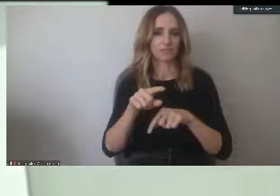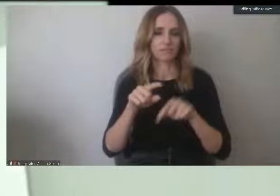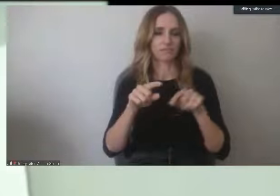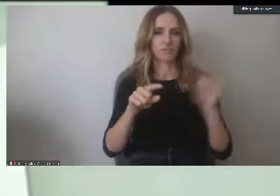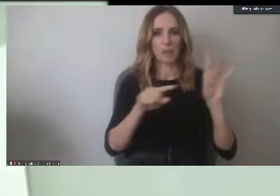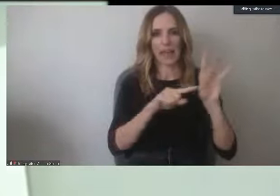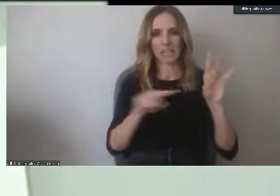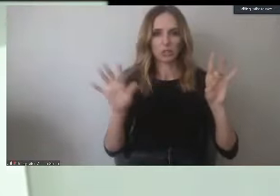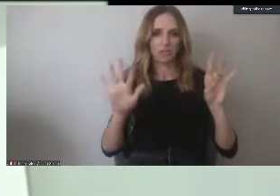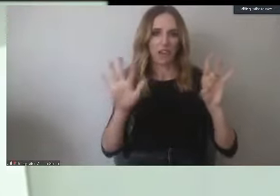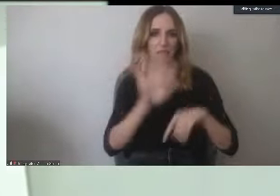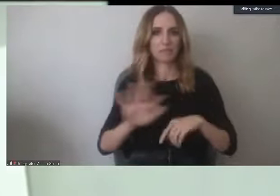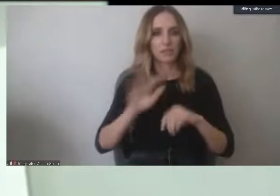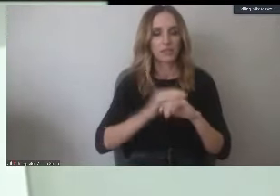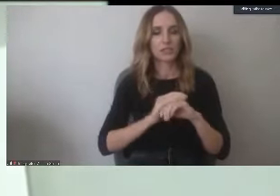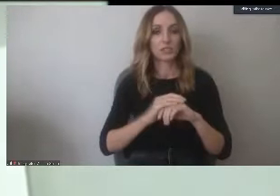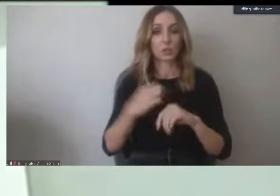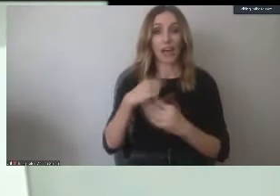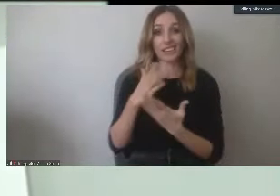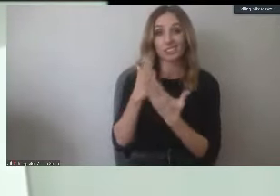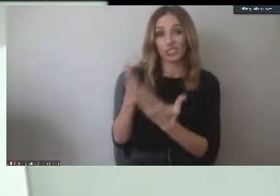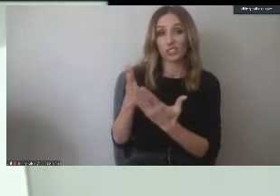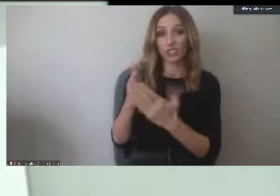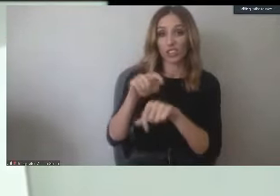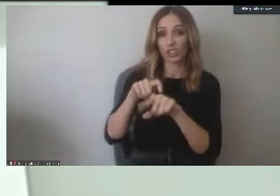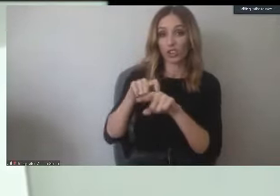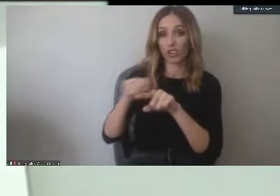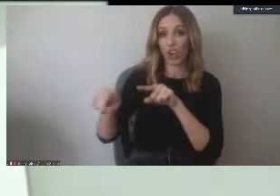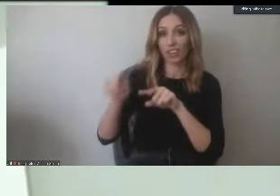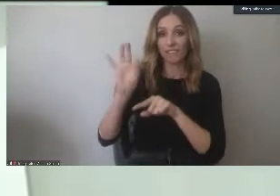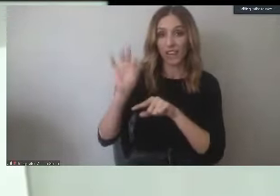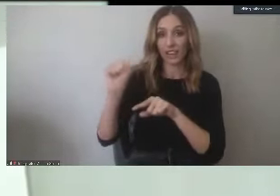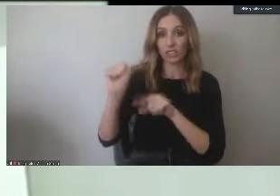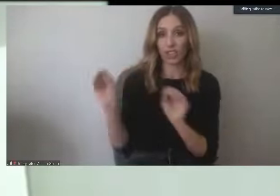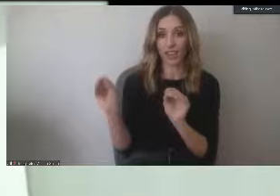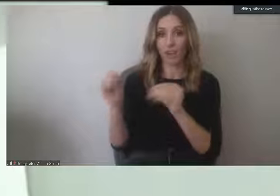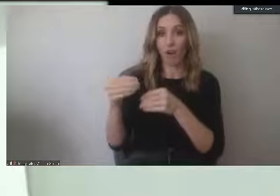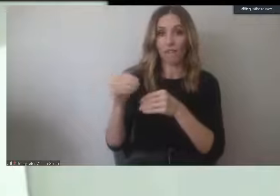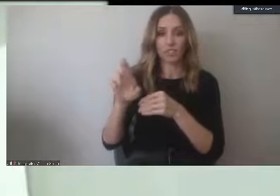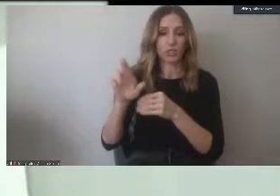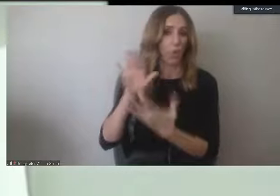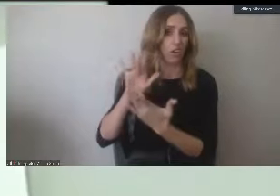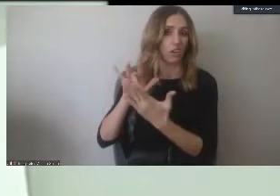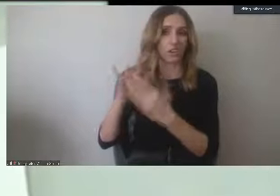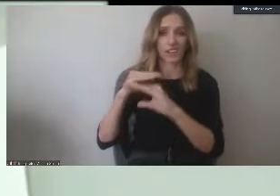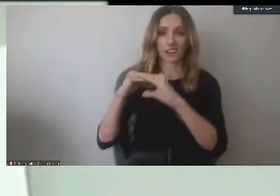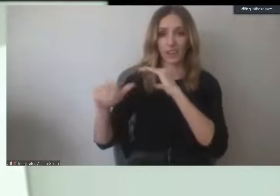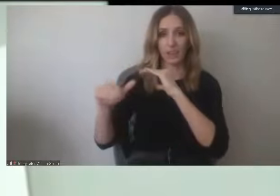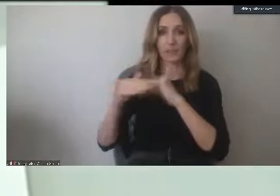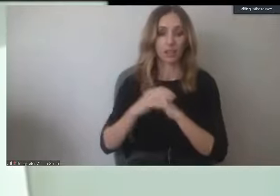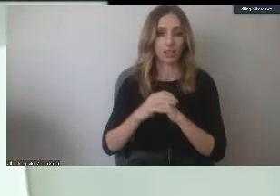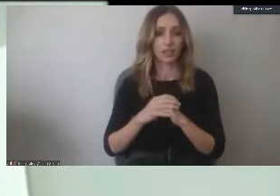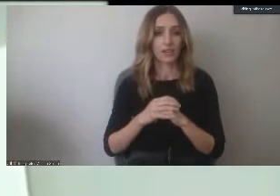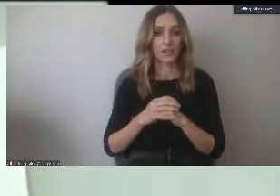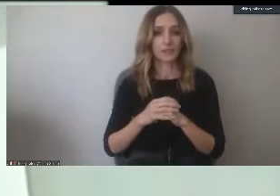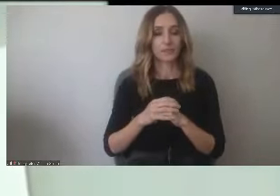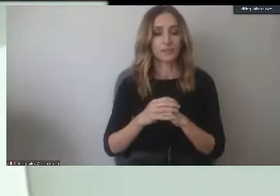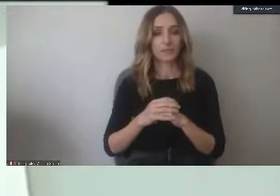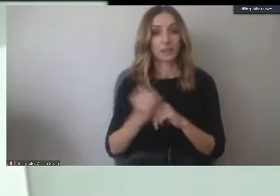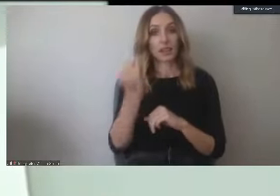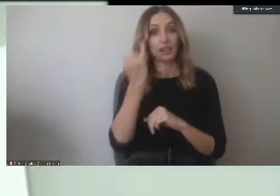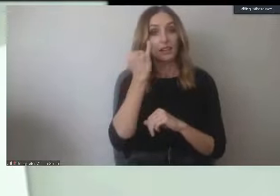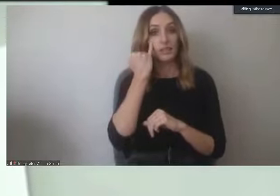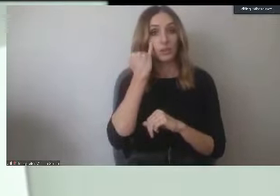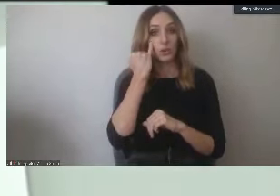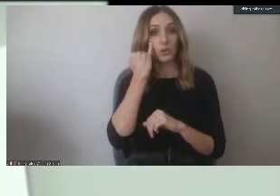try calling into the financial aid office first or sending a direct message through the financial aid website. If